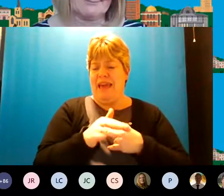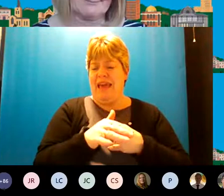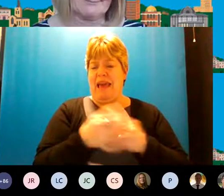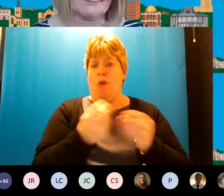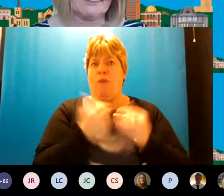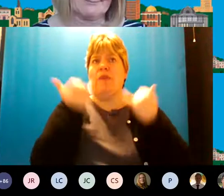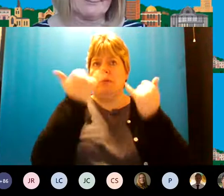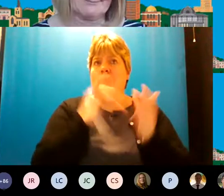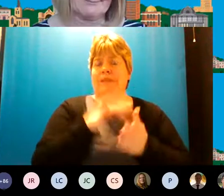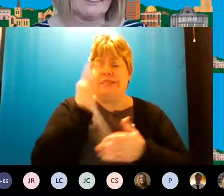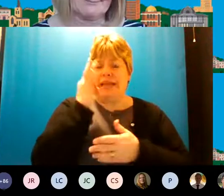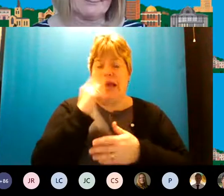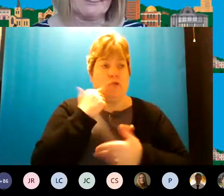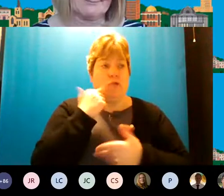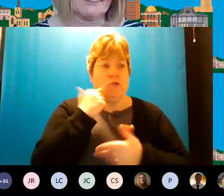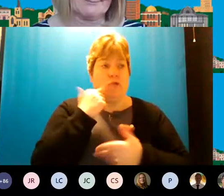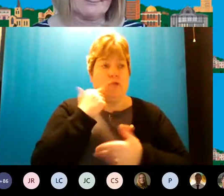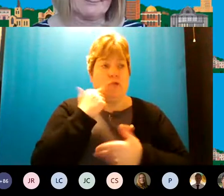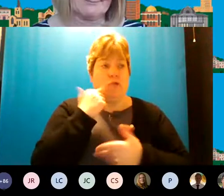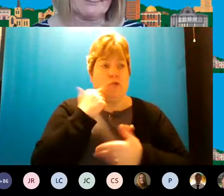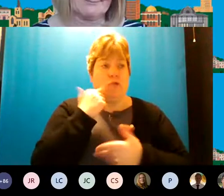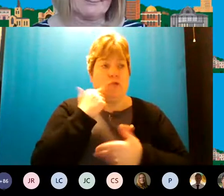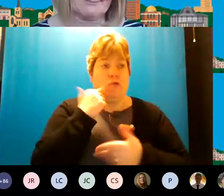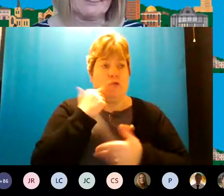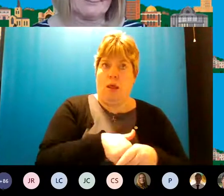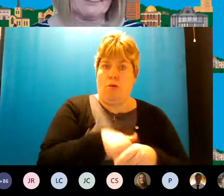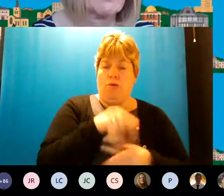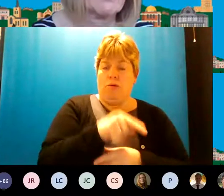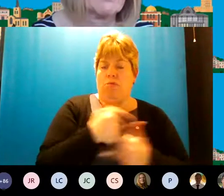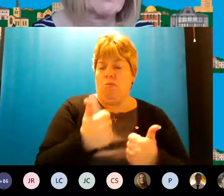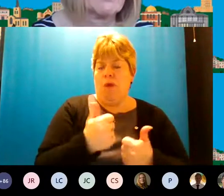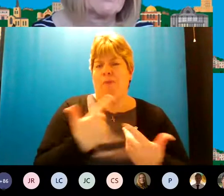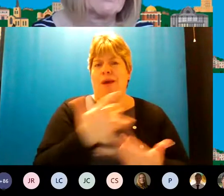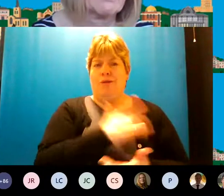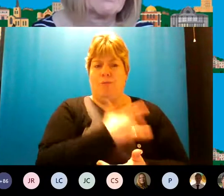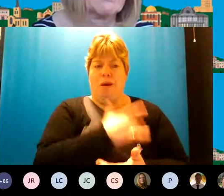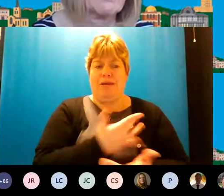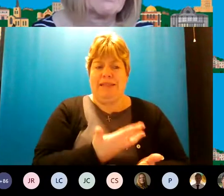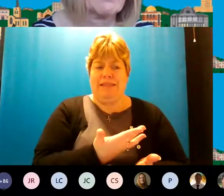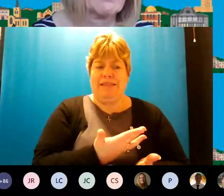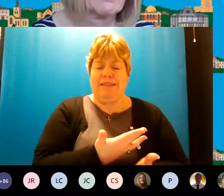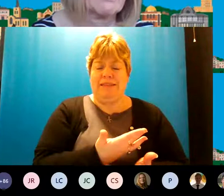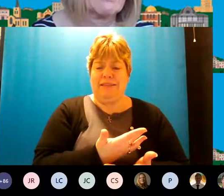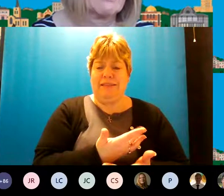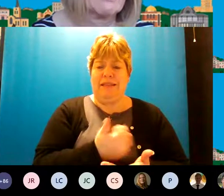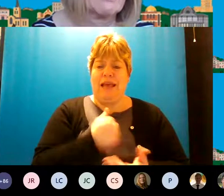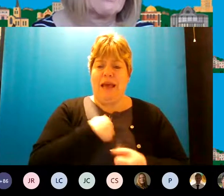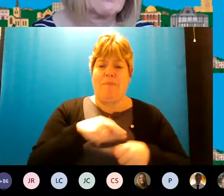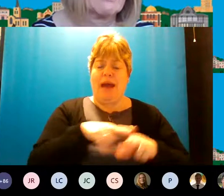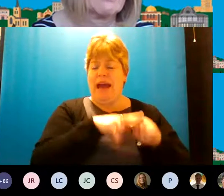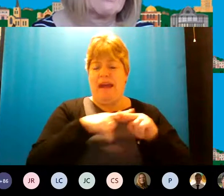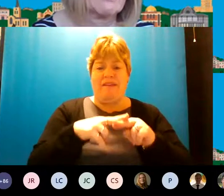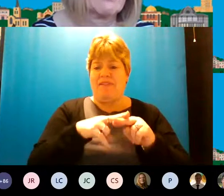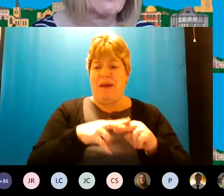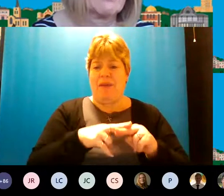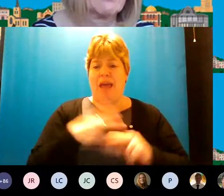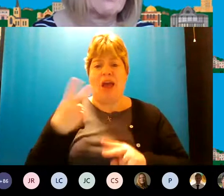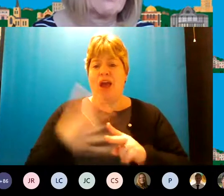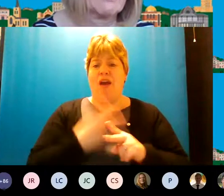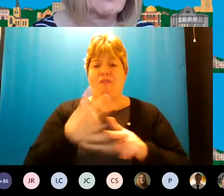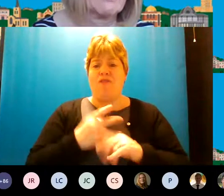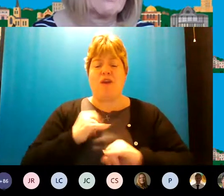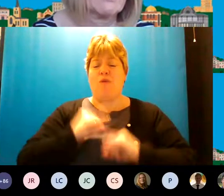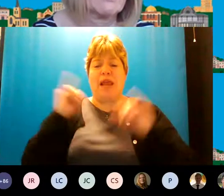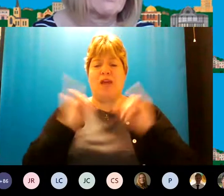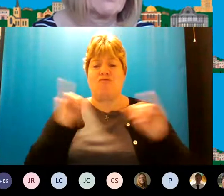derby city council which was great to be included but to be honest my family frequently are in crisis